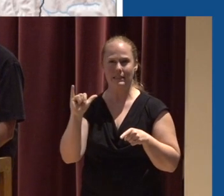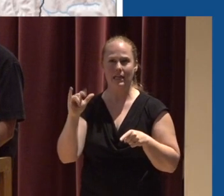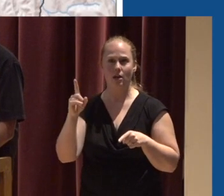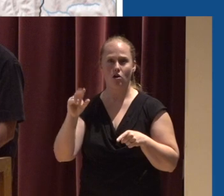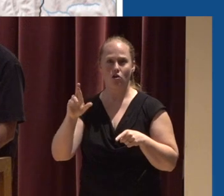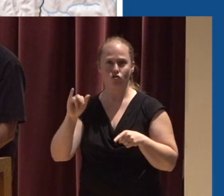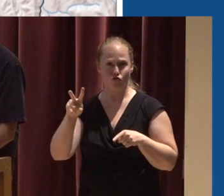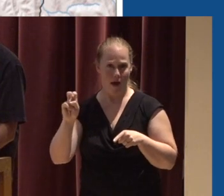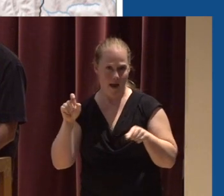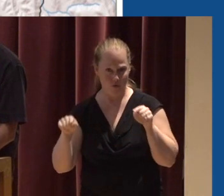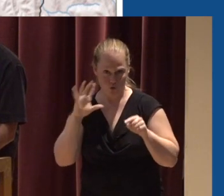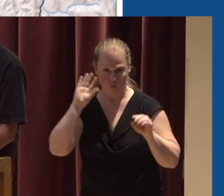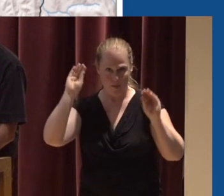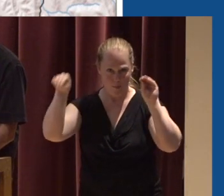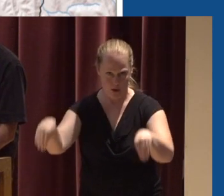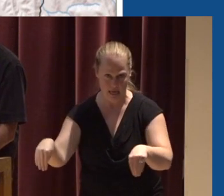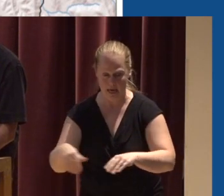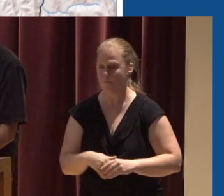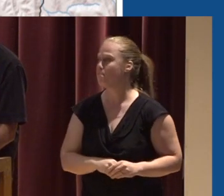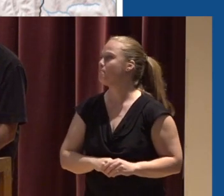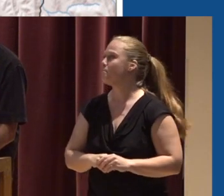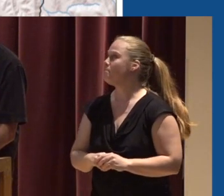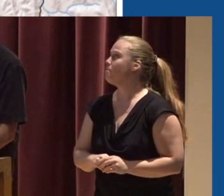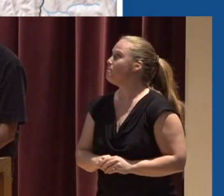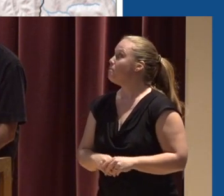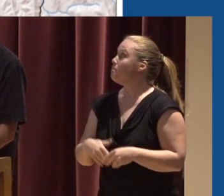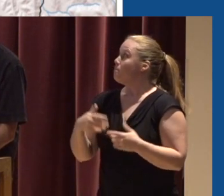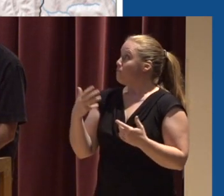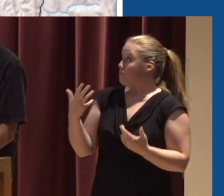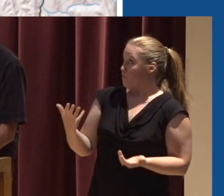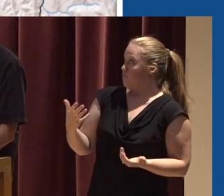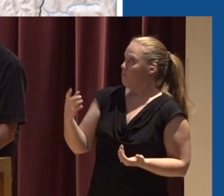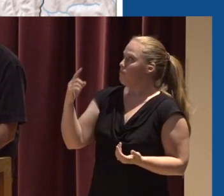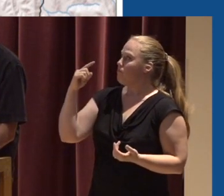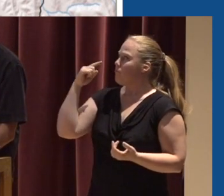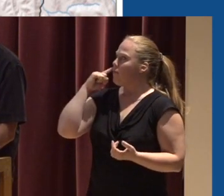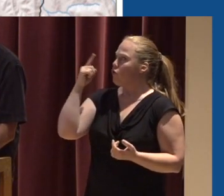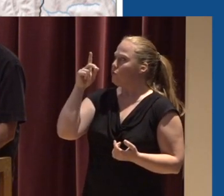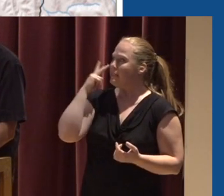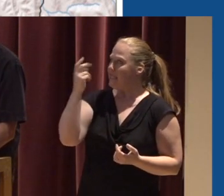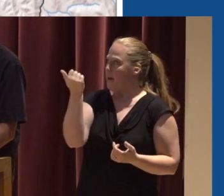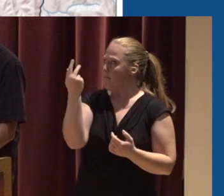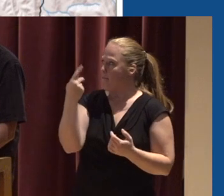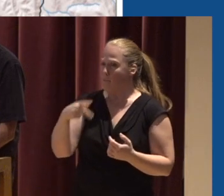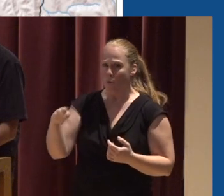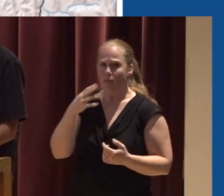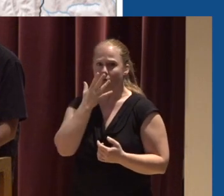For the Mill Creek watershed itself Which is what's been shaded here in purple